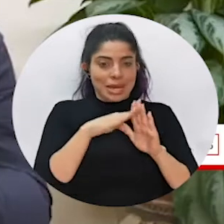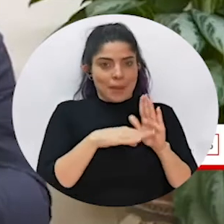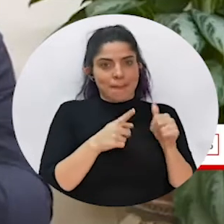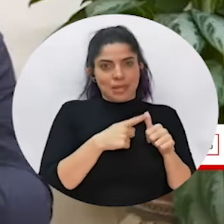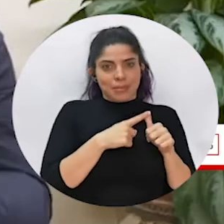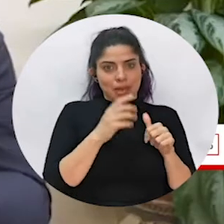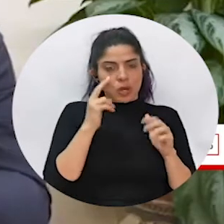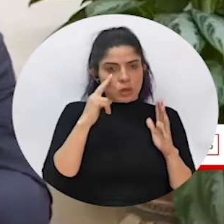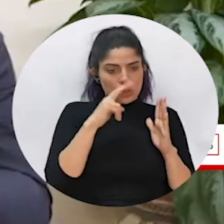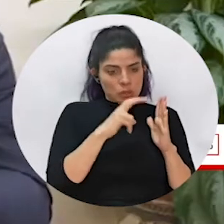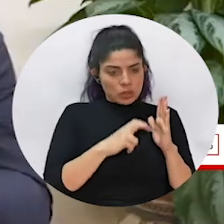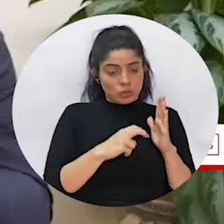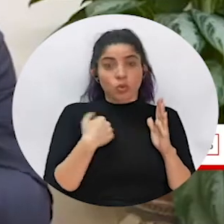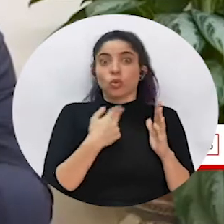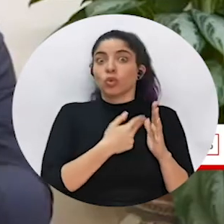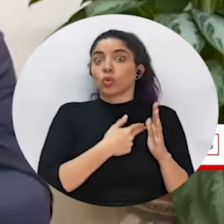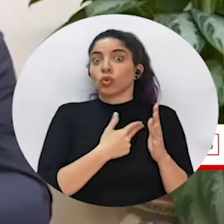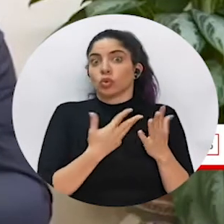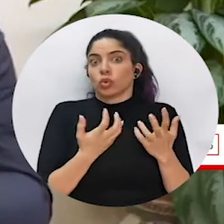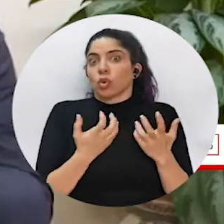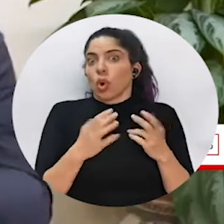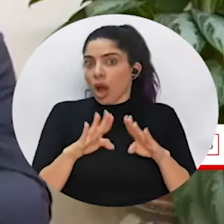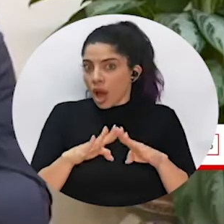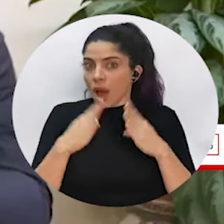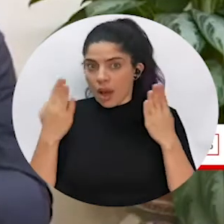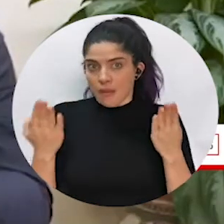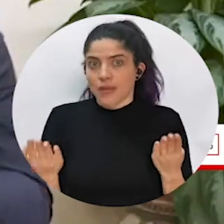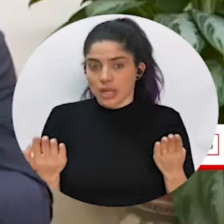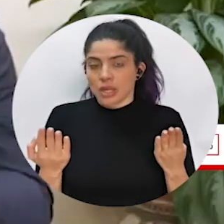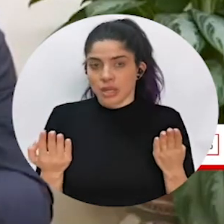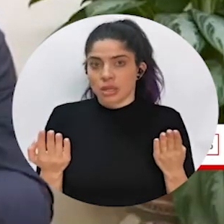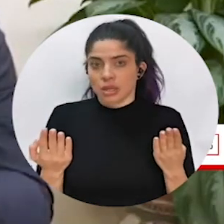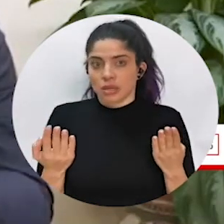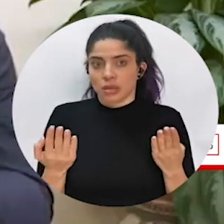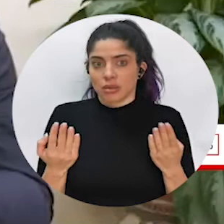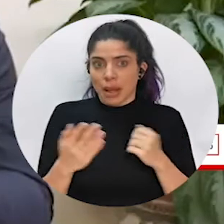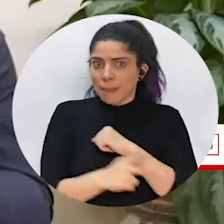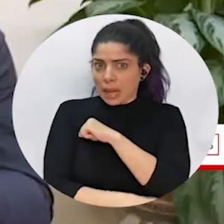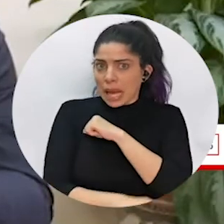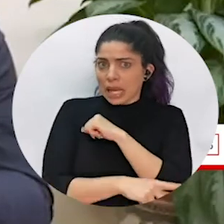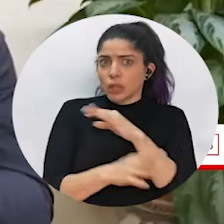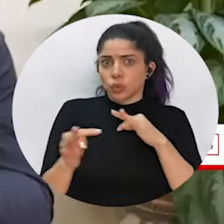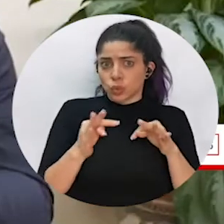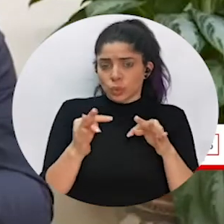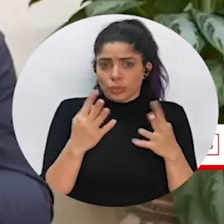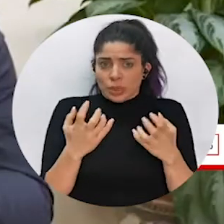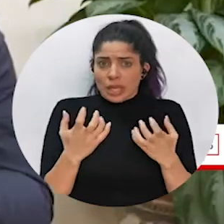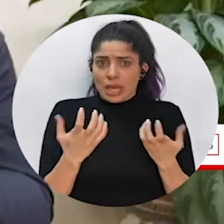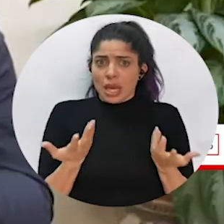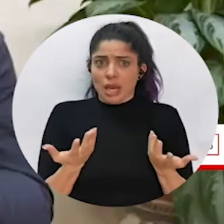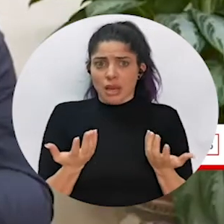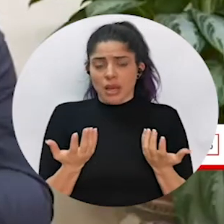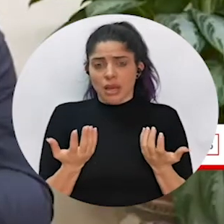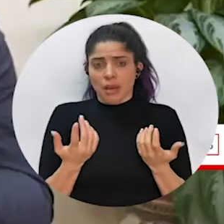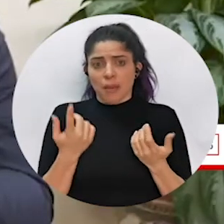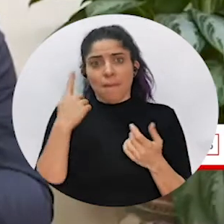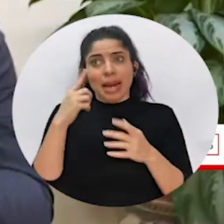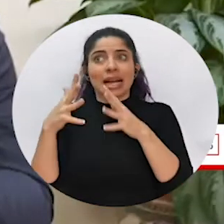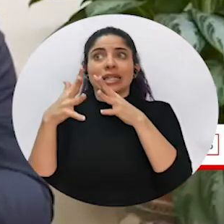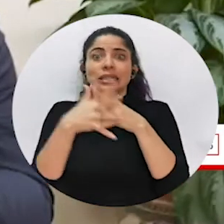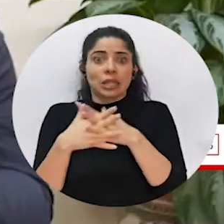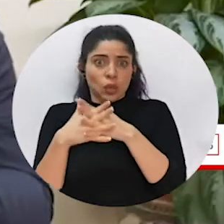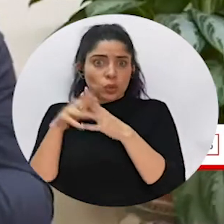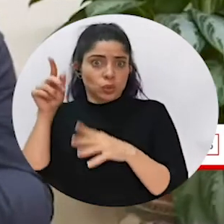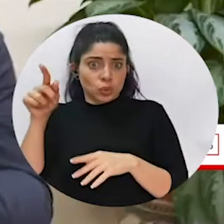That being said, we're eager to reopen our country and our tourism to